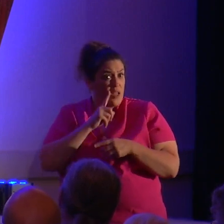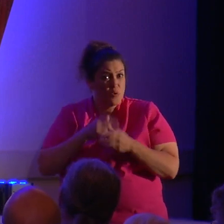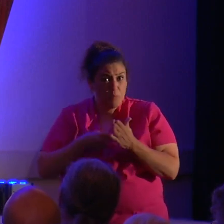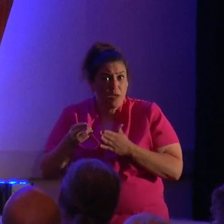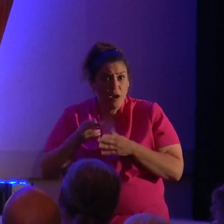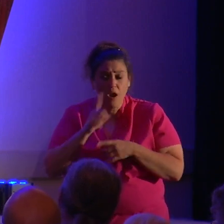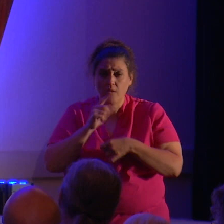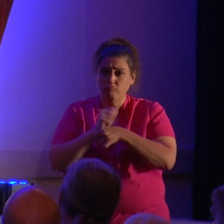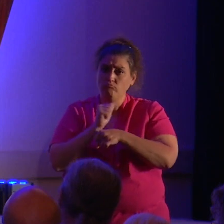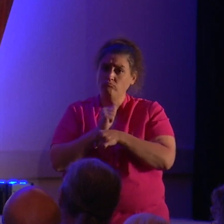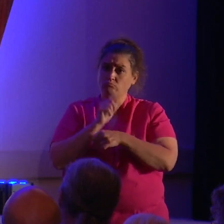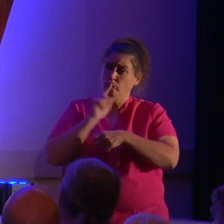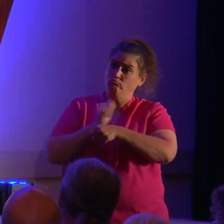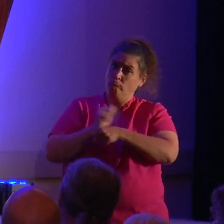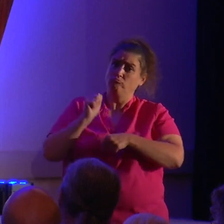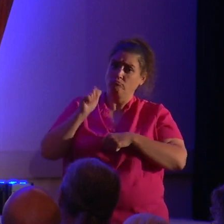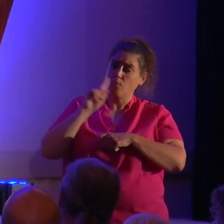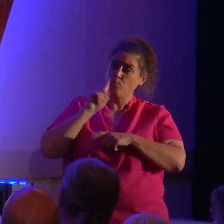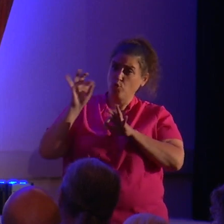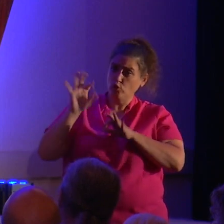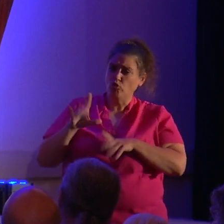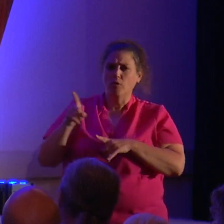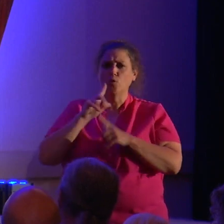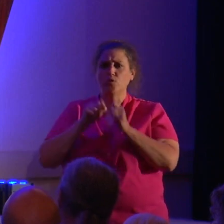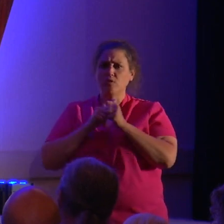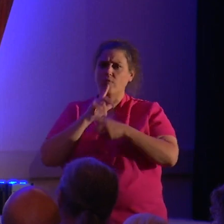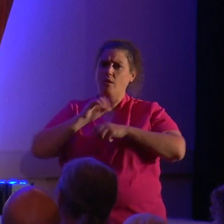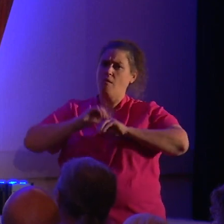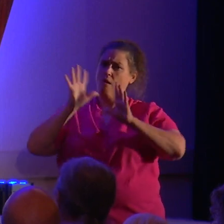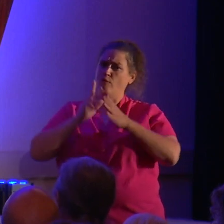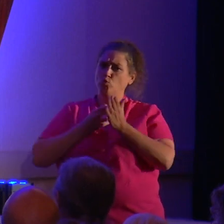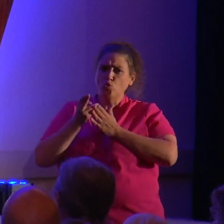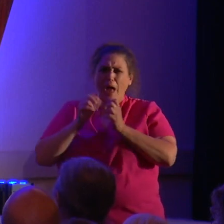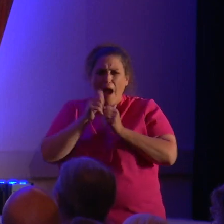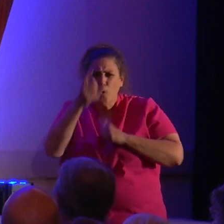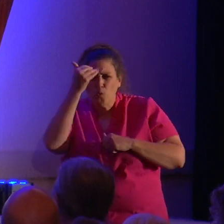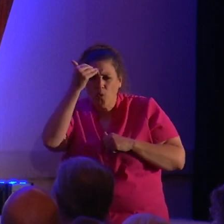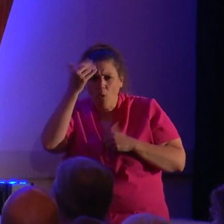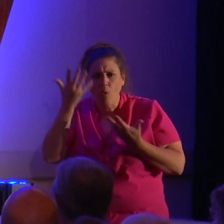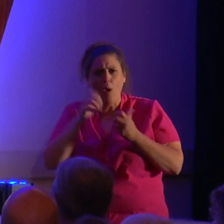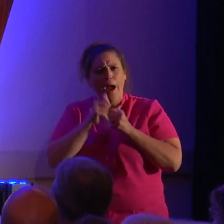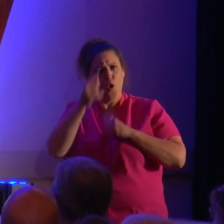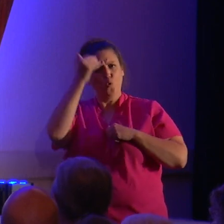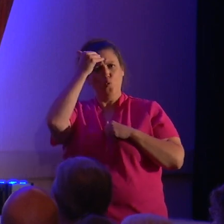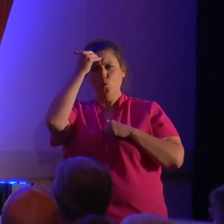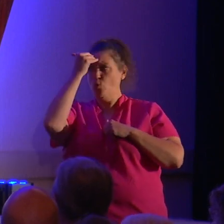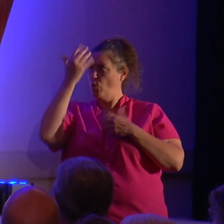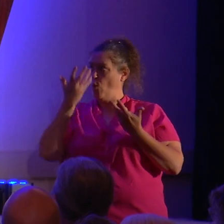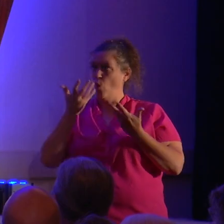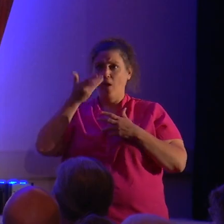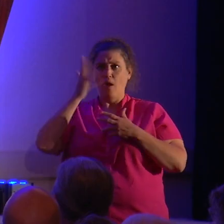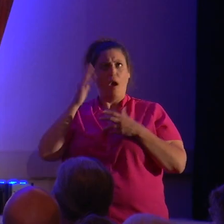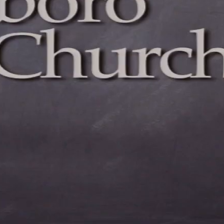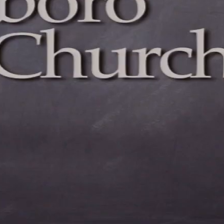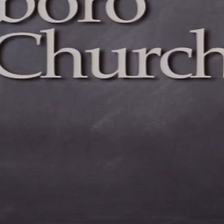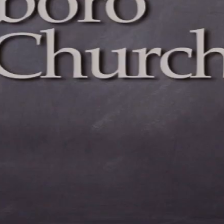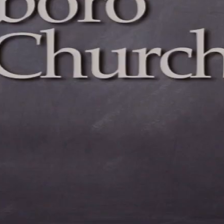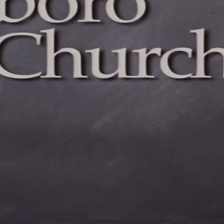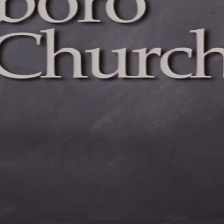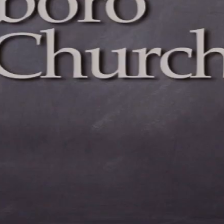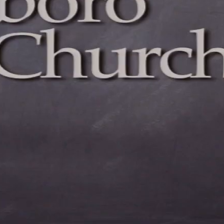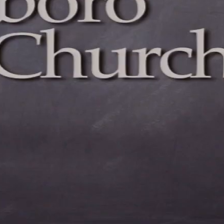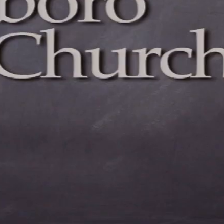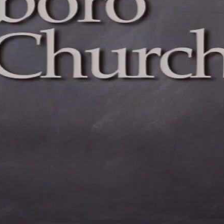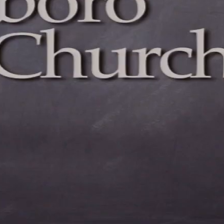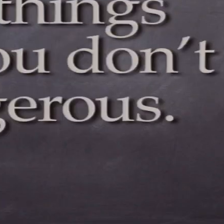He was just saying what is obviously true. How do you know? How do you know that God doesn't want you to go to funerals and pick it with God